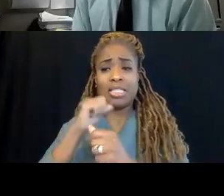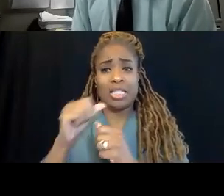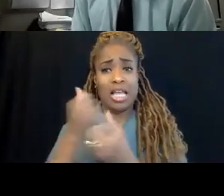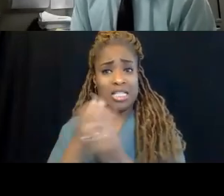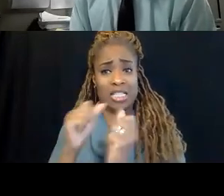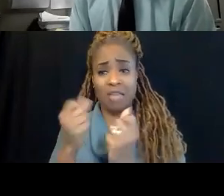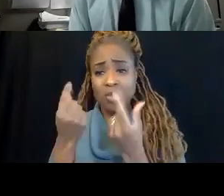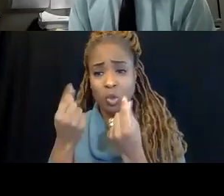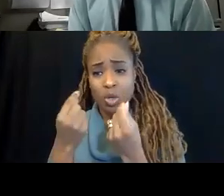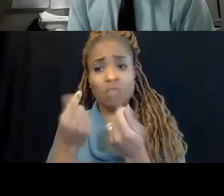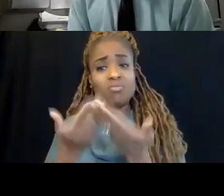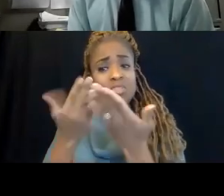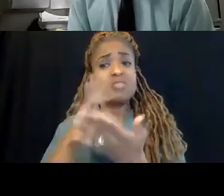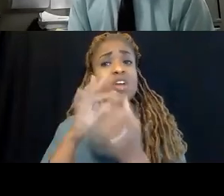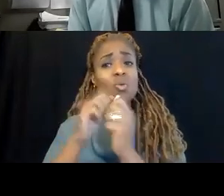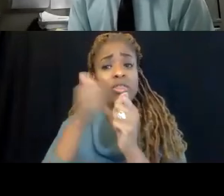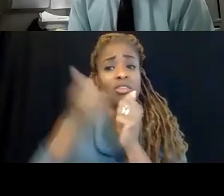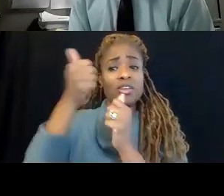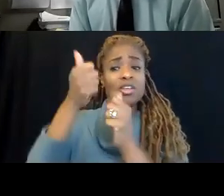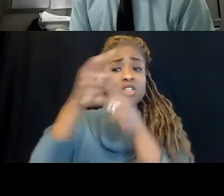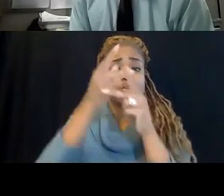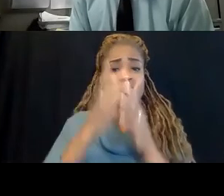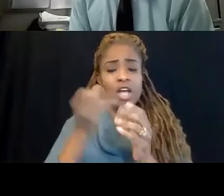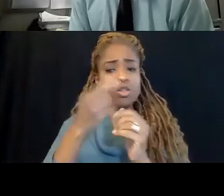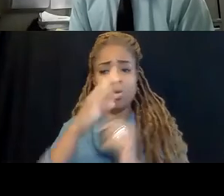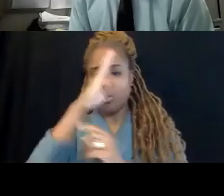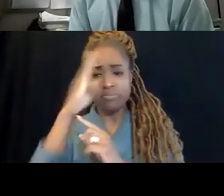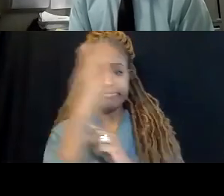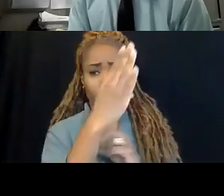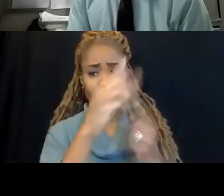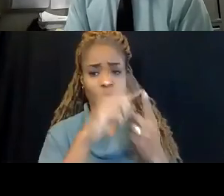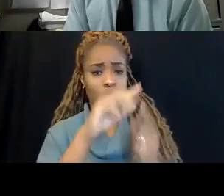recommend that they start talking with their supervisor or go right to MIOSHA?